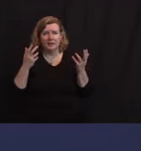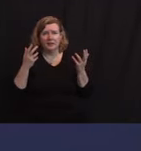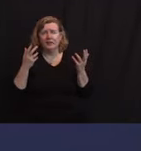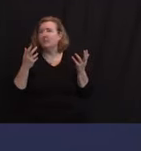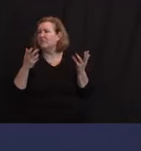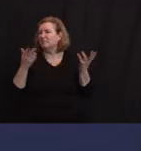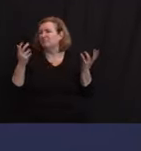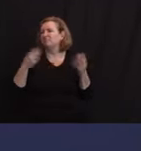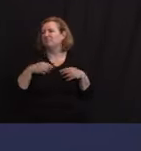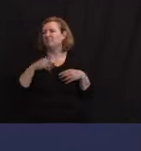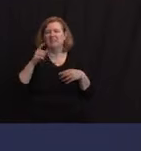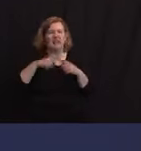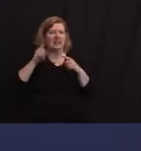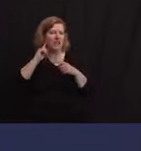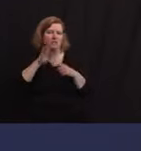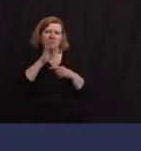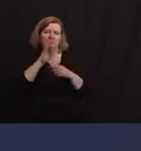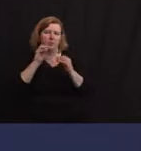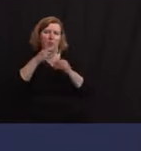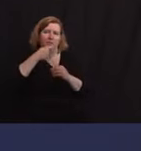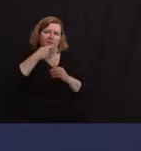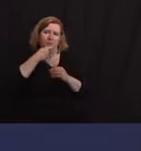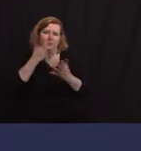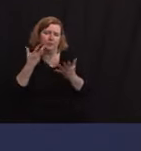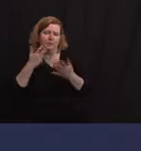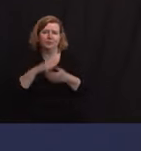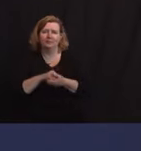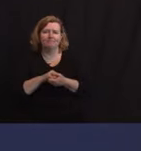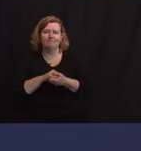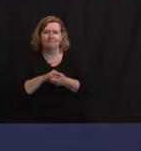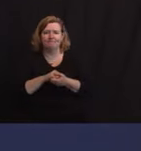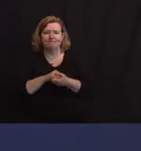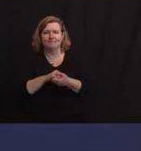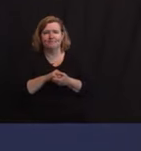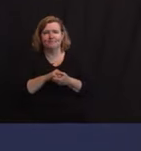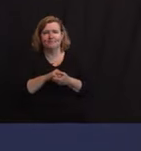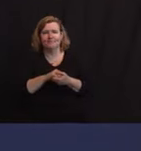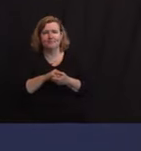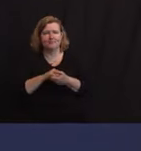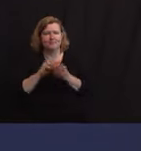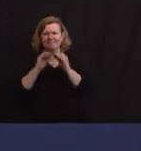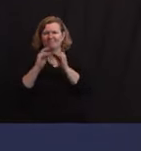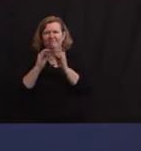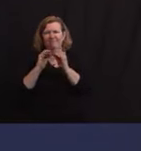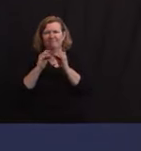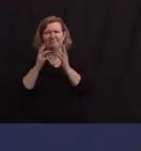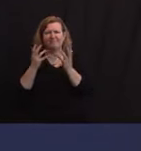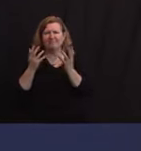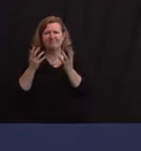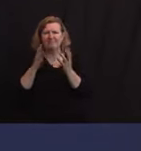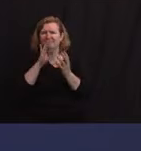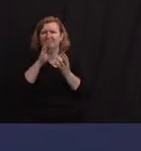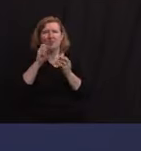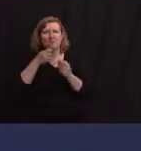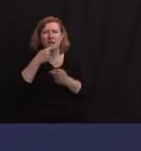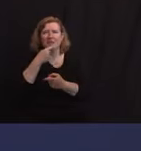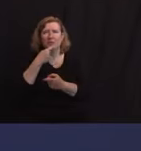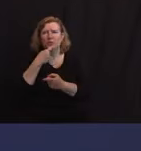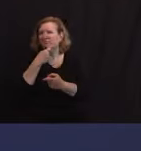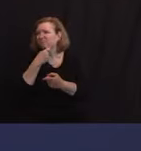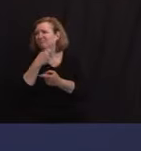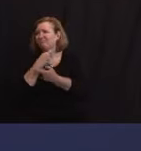Okay, maybe try to find a beer or something like that. Something in kind. Thank you. Dave, good afternoon. Hi.